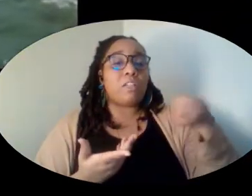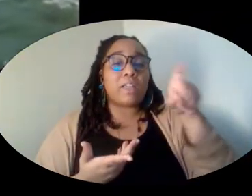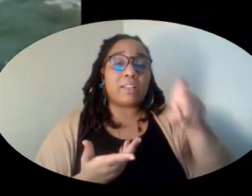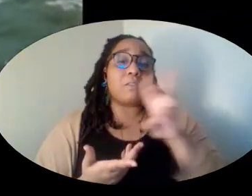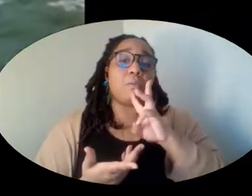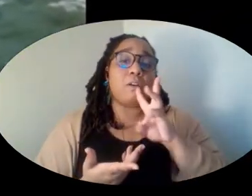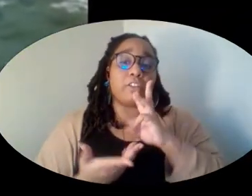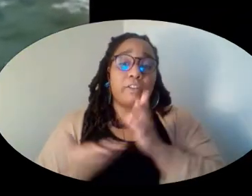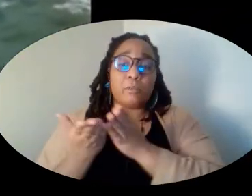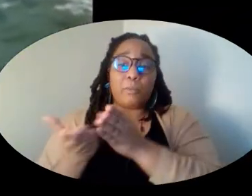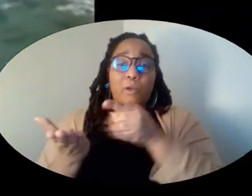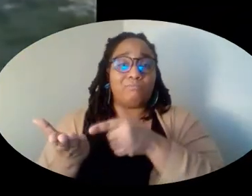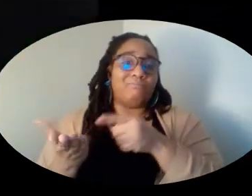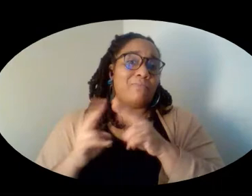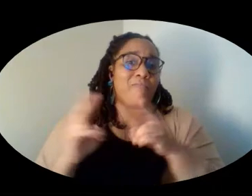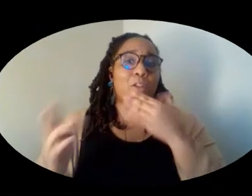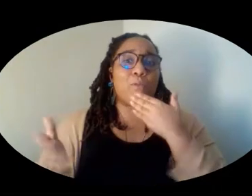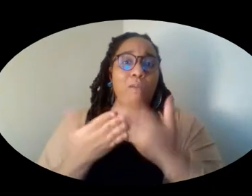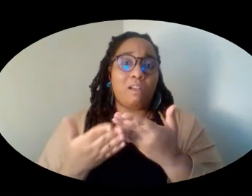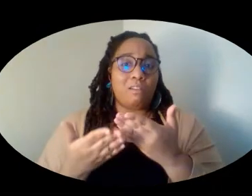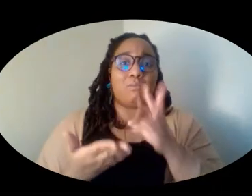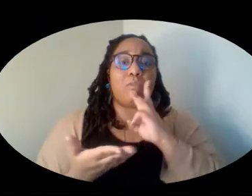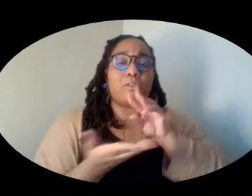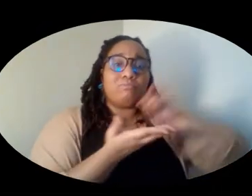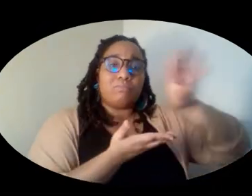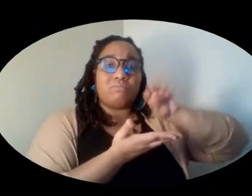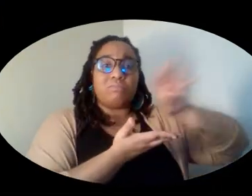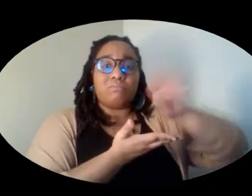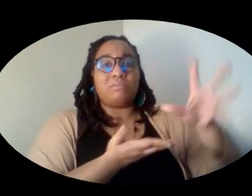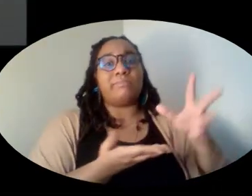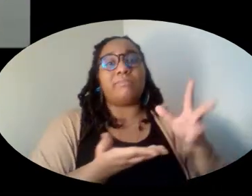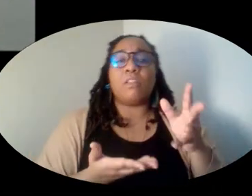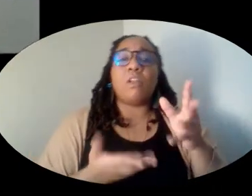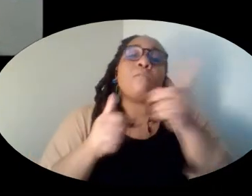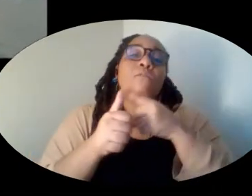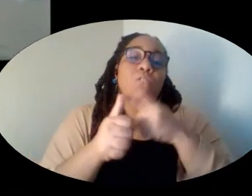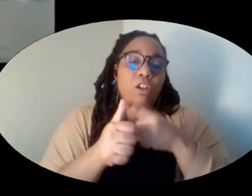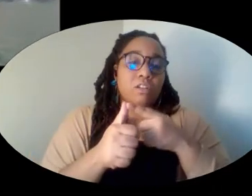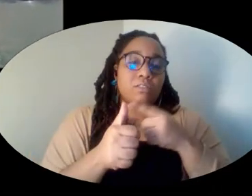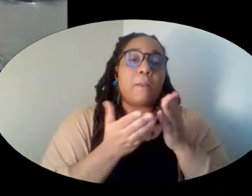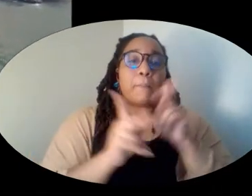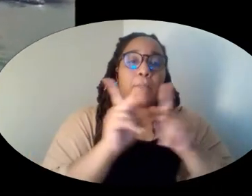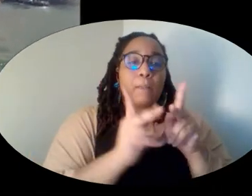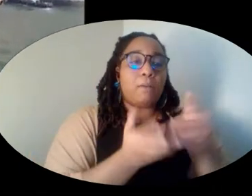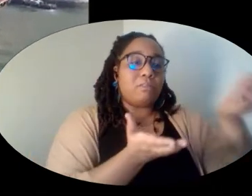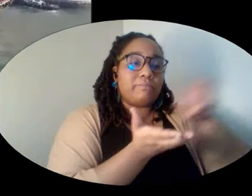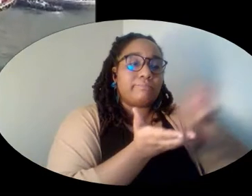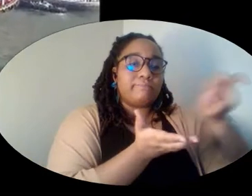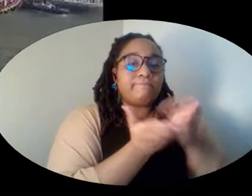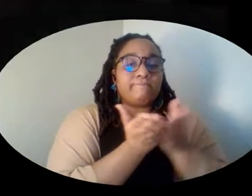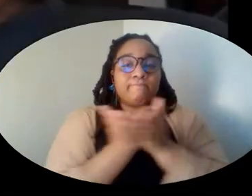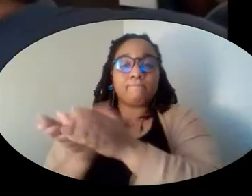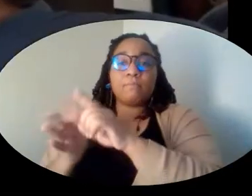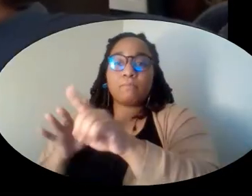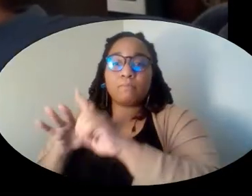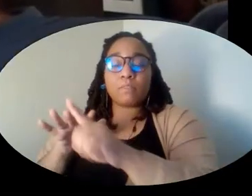is something this boat does very well. First they had them taking people from lower Manhattan, and then they realized that